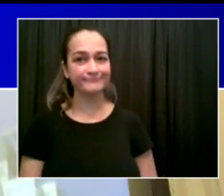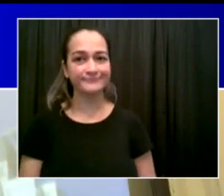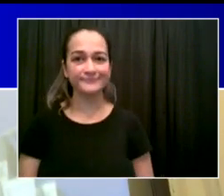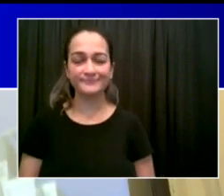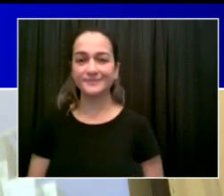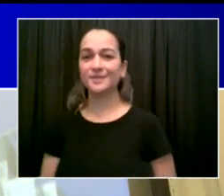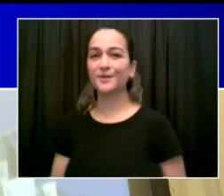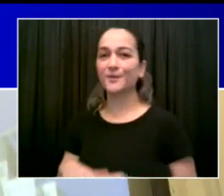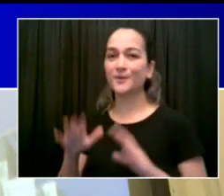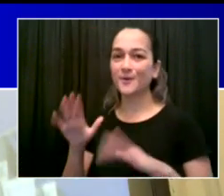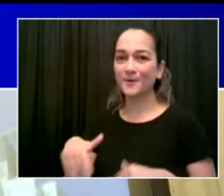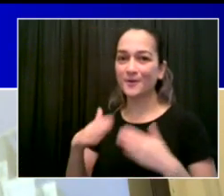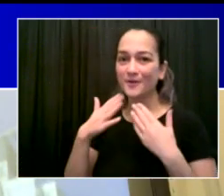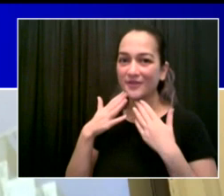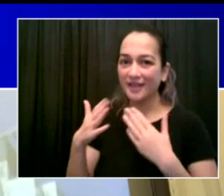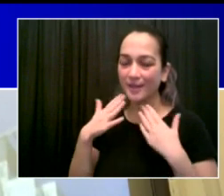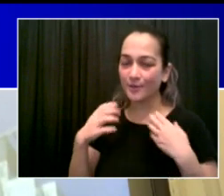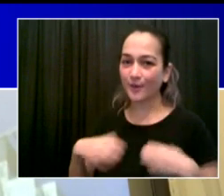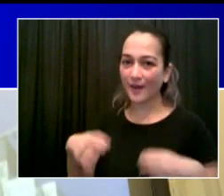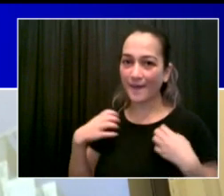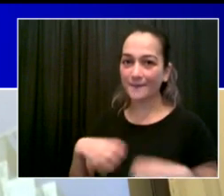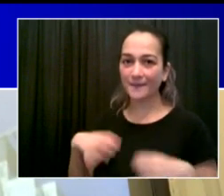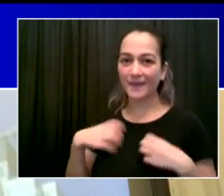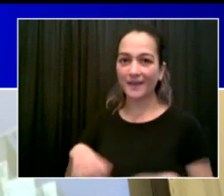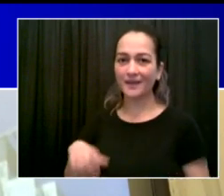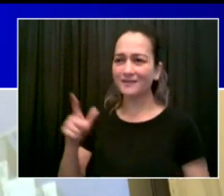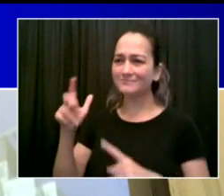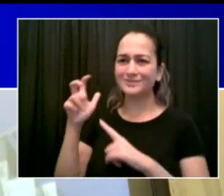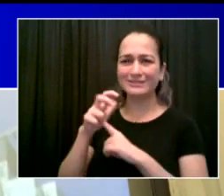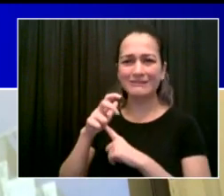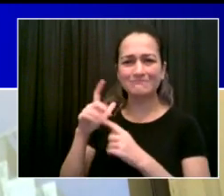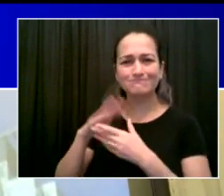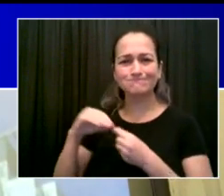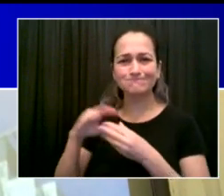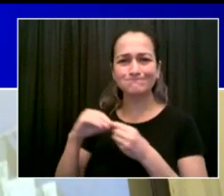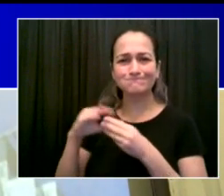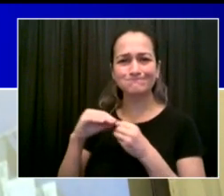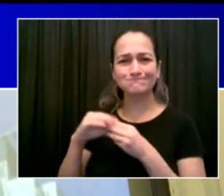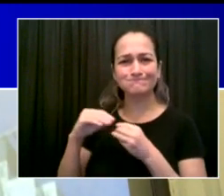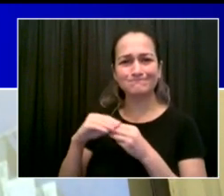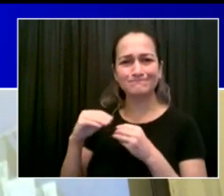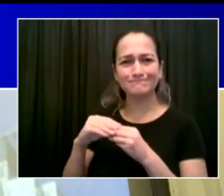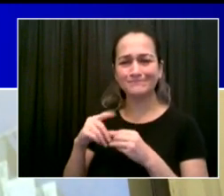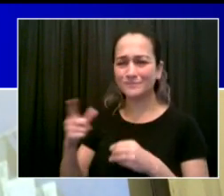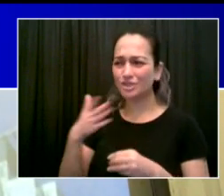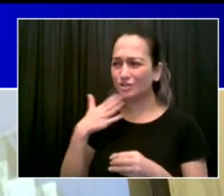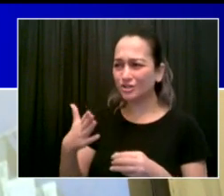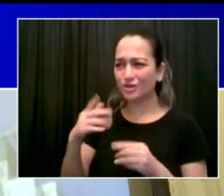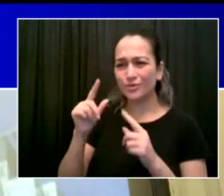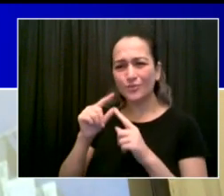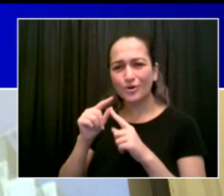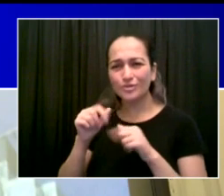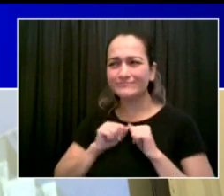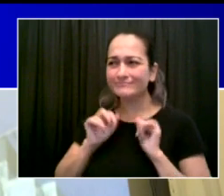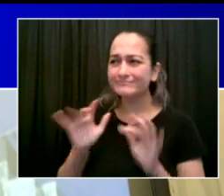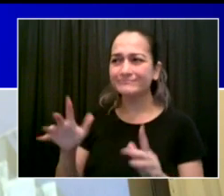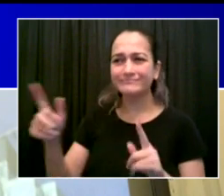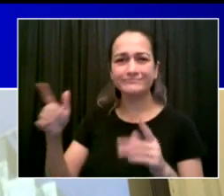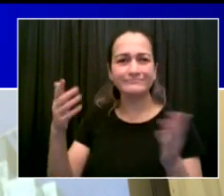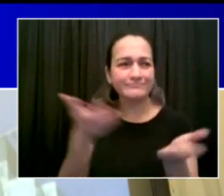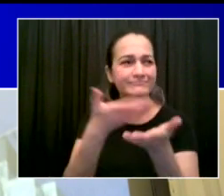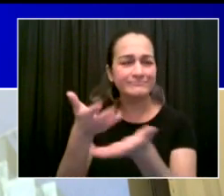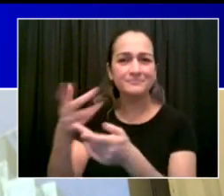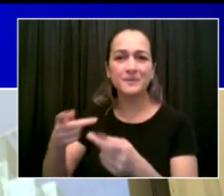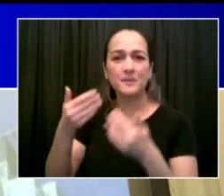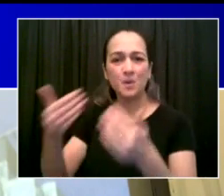brings New Yorkers of all faiths together all the time, and that makes such a difference. You know, you and I have talked about this, how this city, the most diverse place on earth,